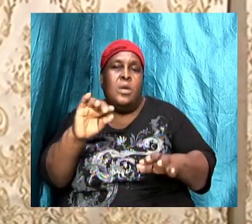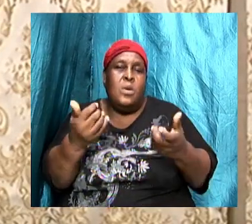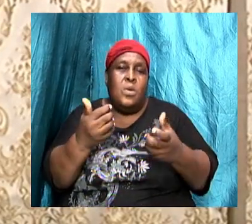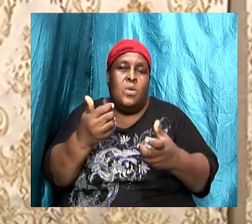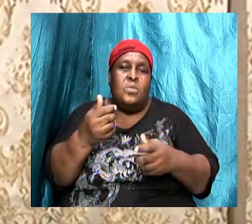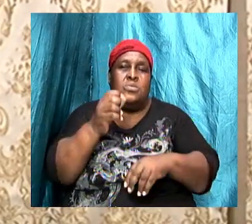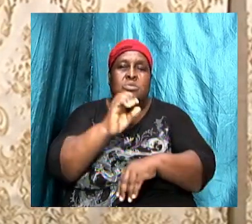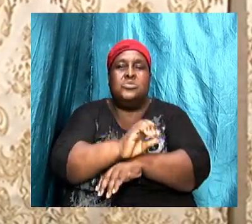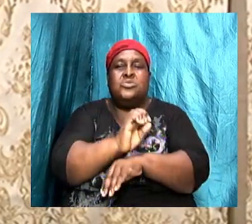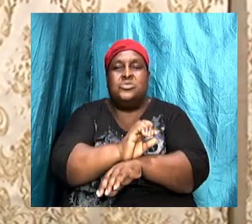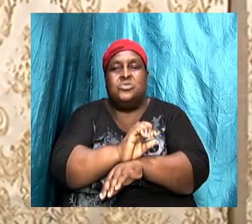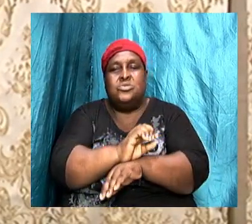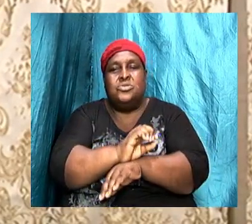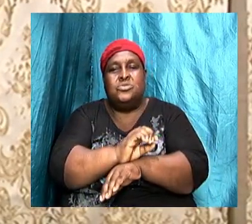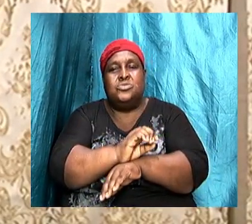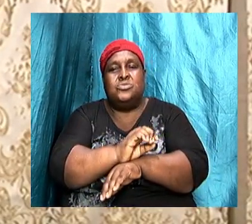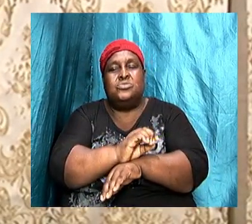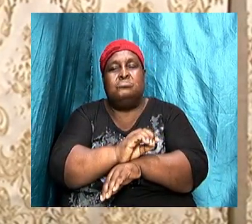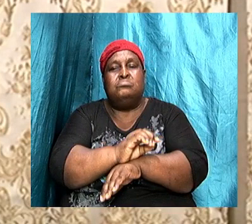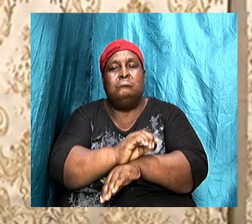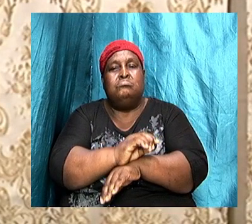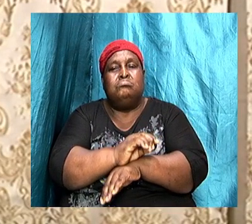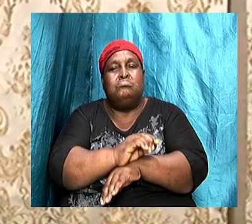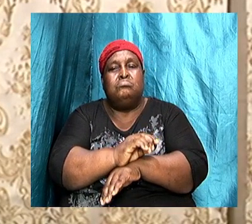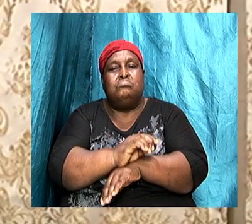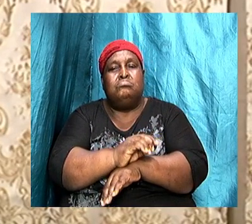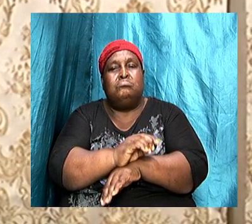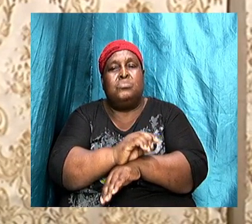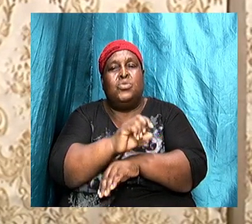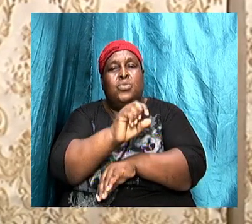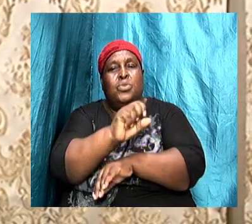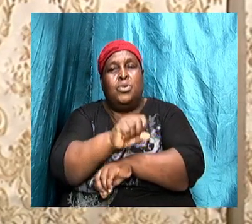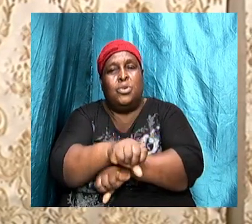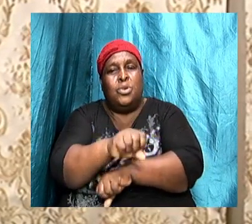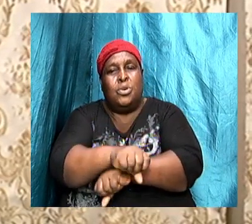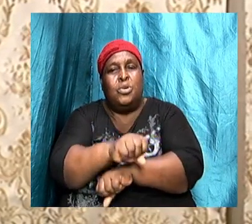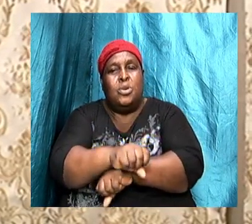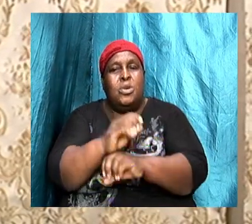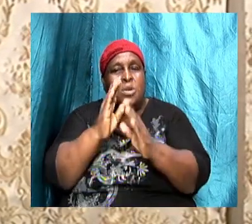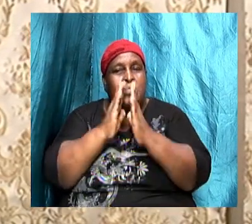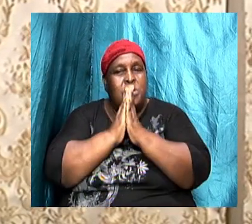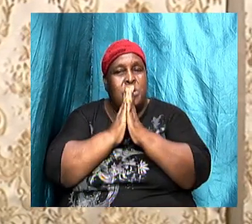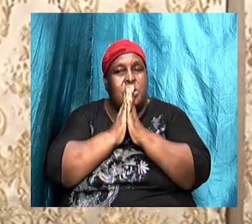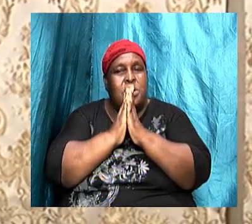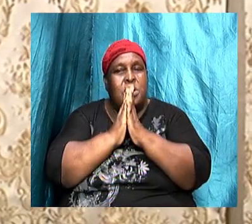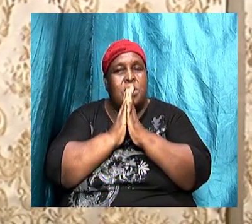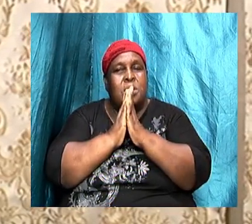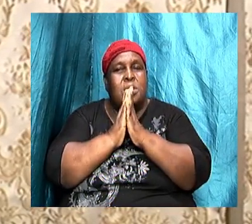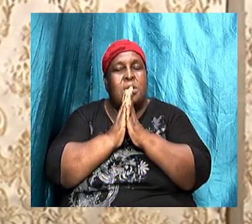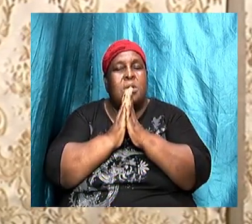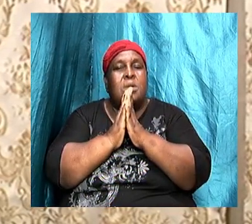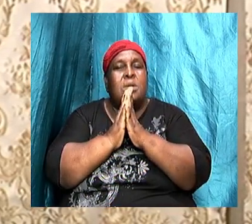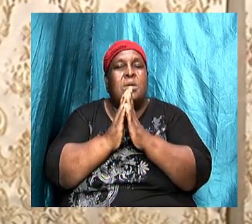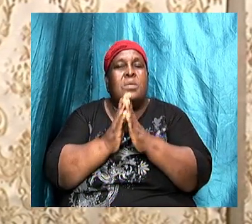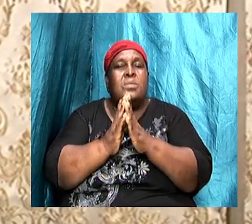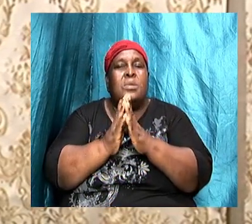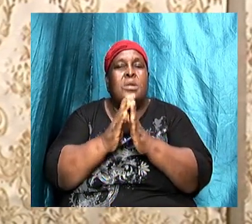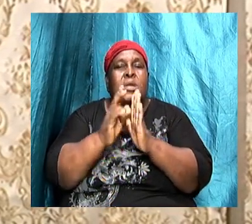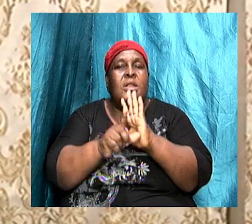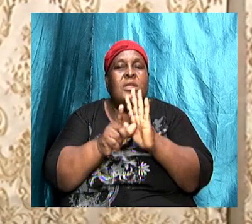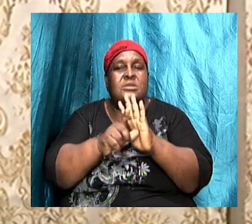And I pray that at the end of it all, we are admonished